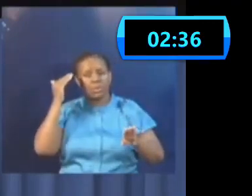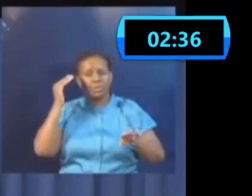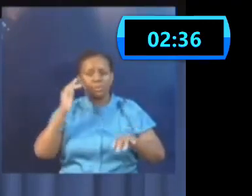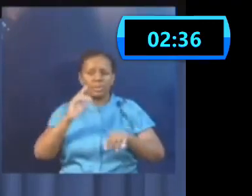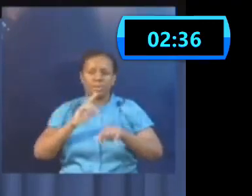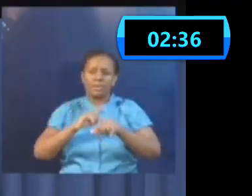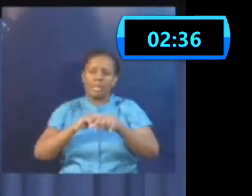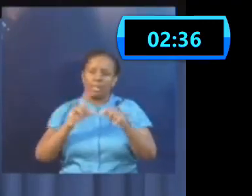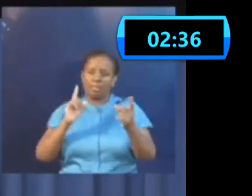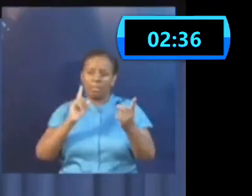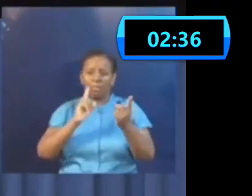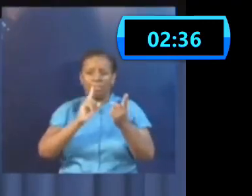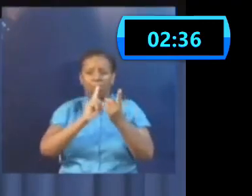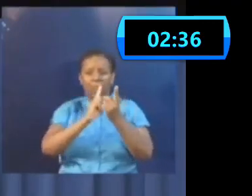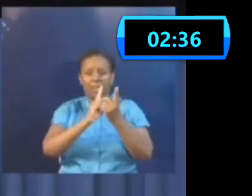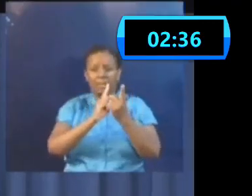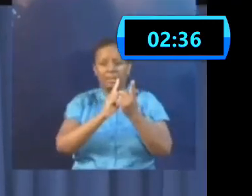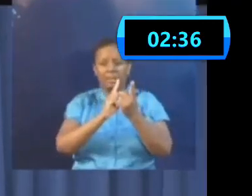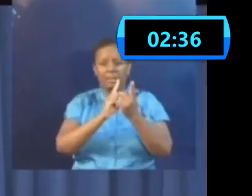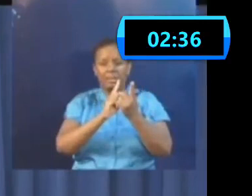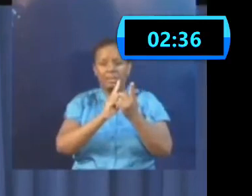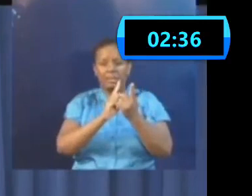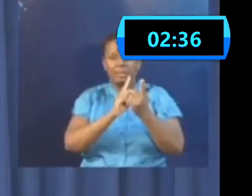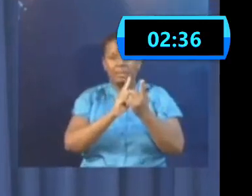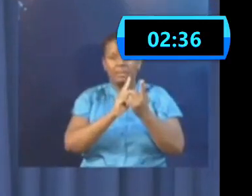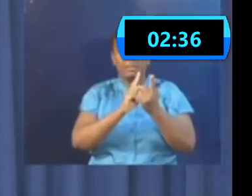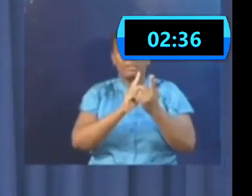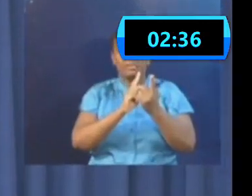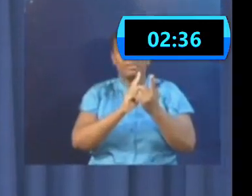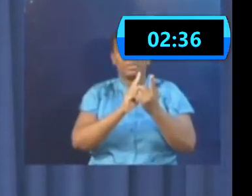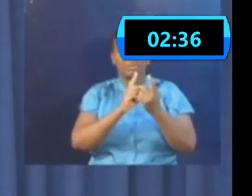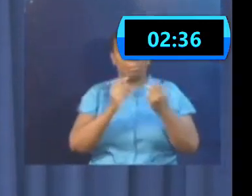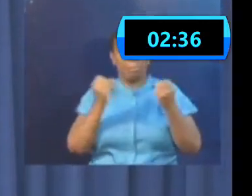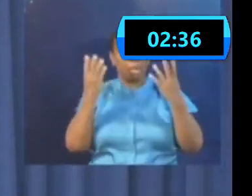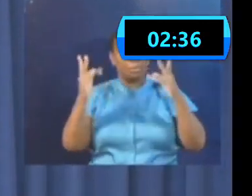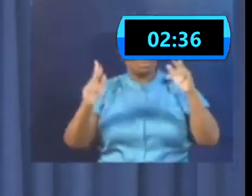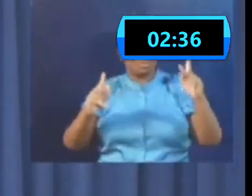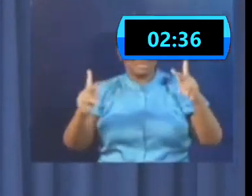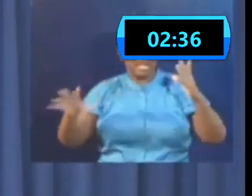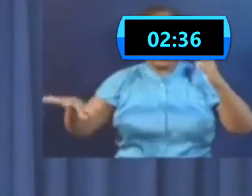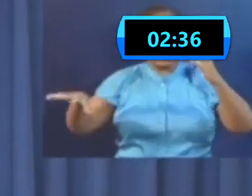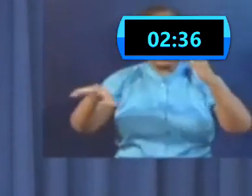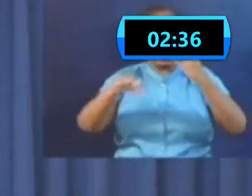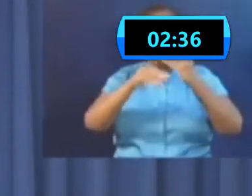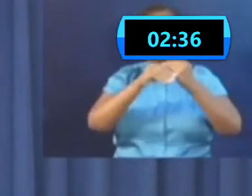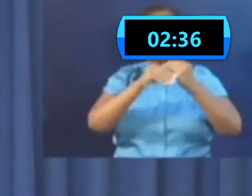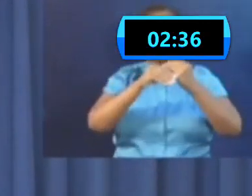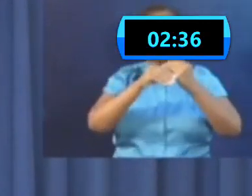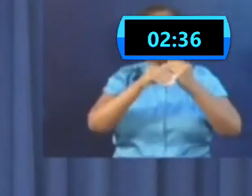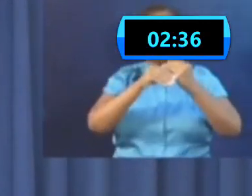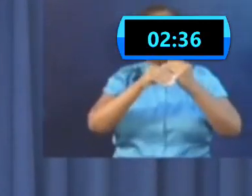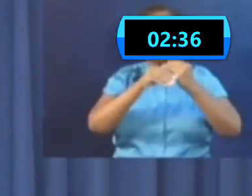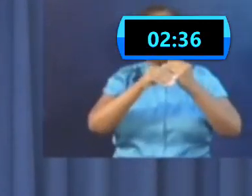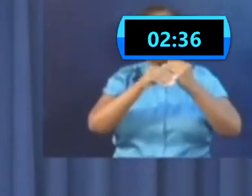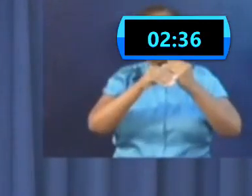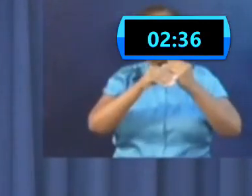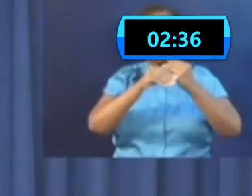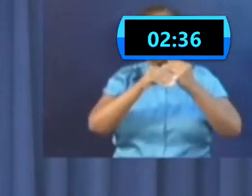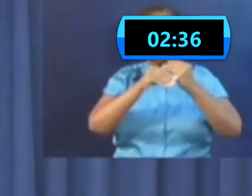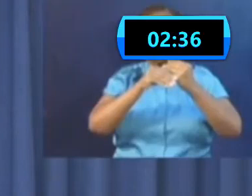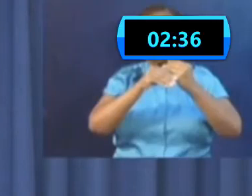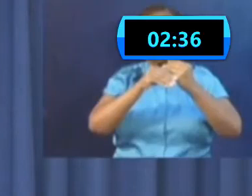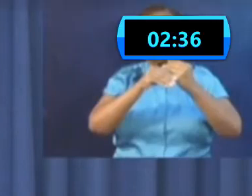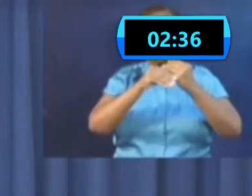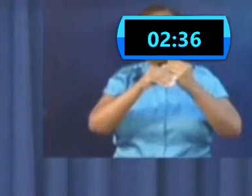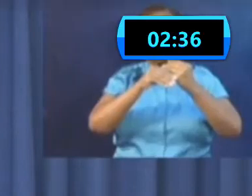of August. We had a spike that caused us to adjust our position. It has always been the policy of the